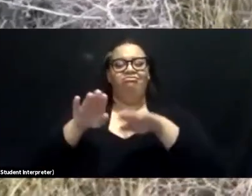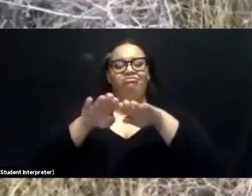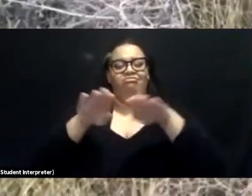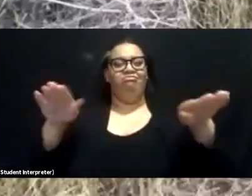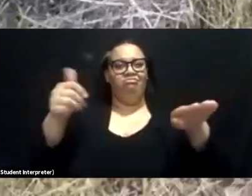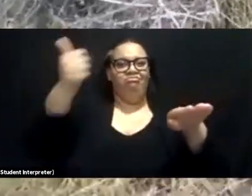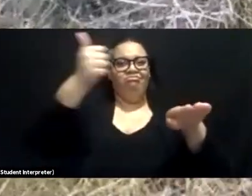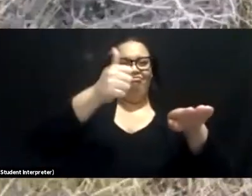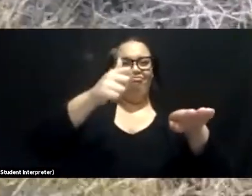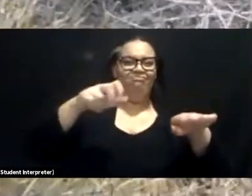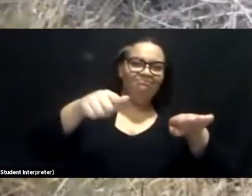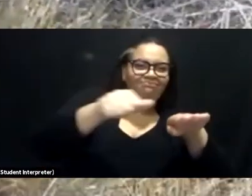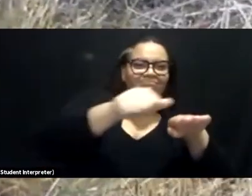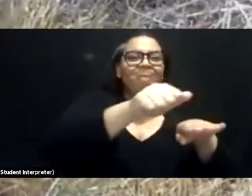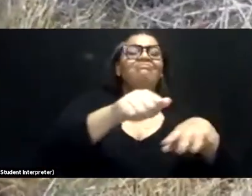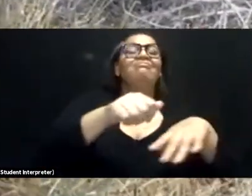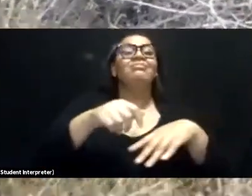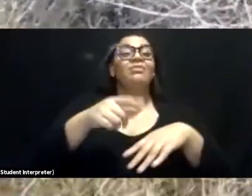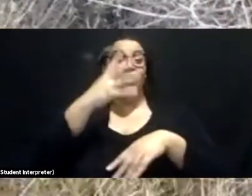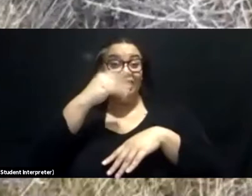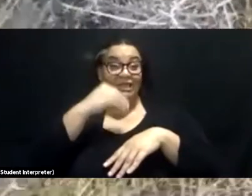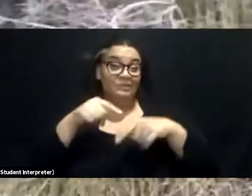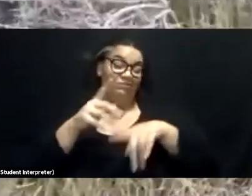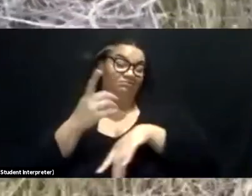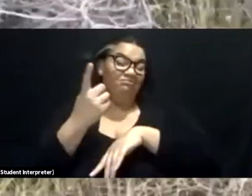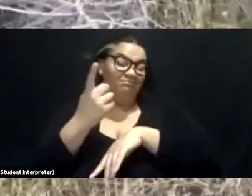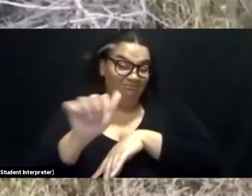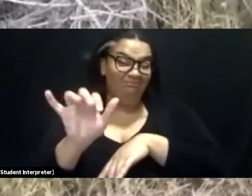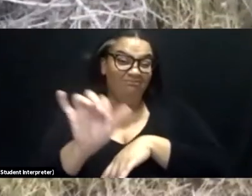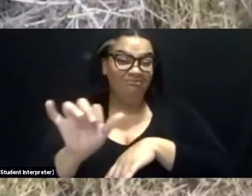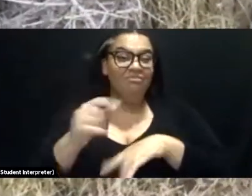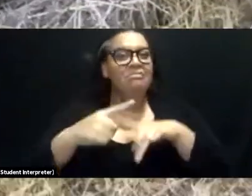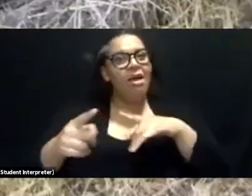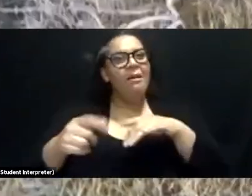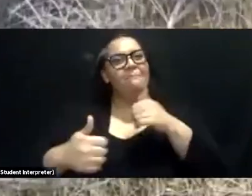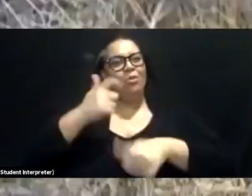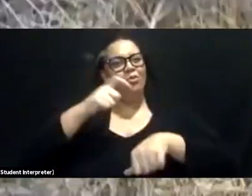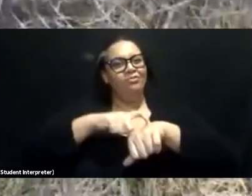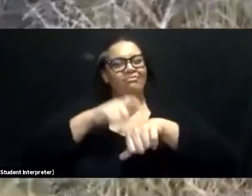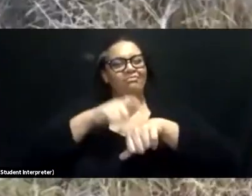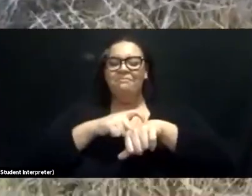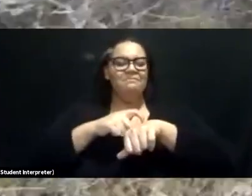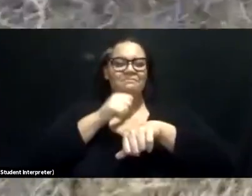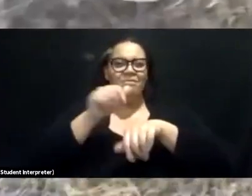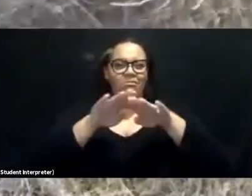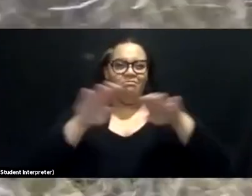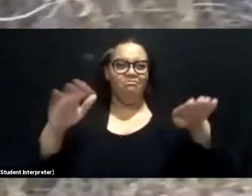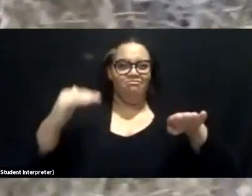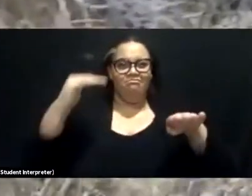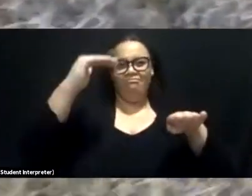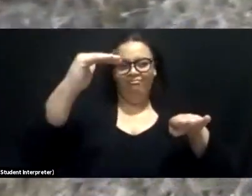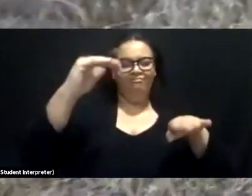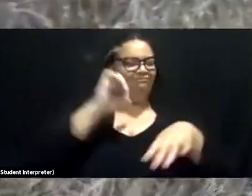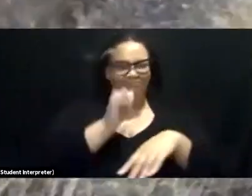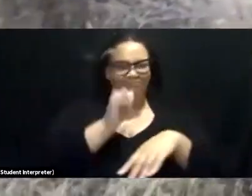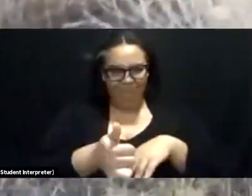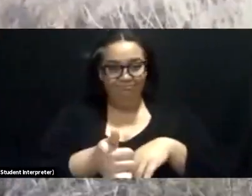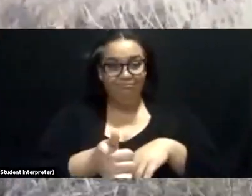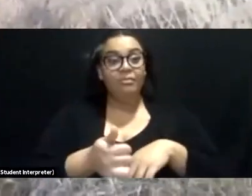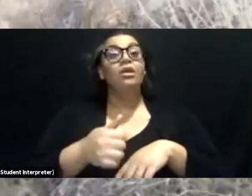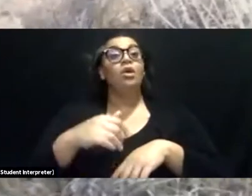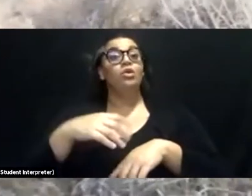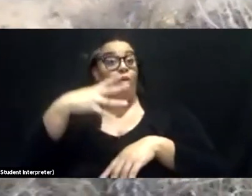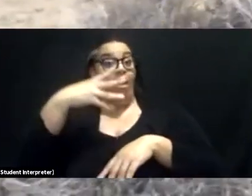underground sleeping in burrows. This should be the time of year that they're out. But when they come out, they're looking for wildflowers to eat.